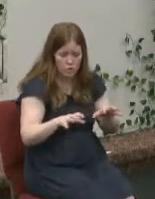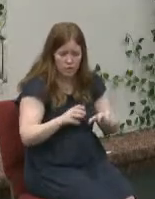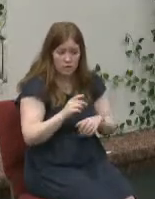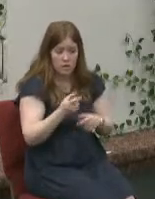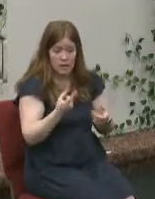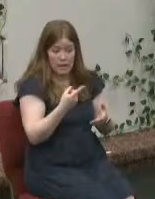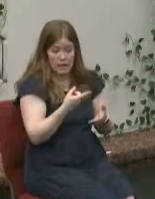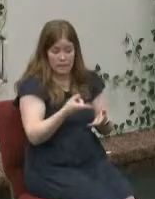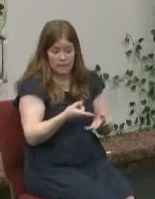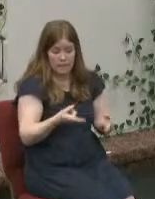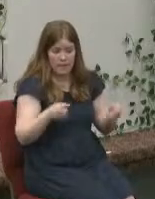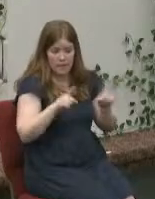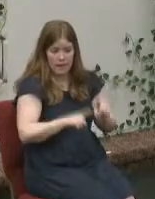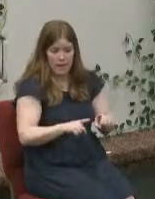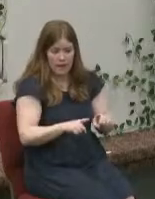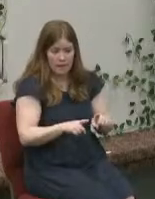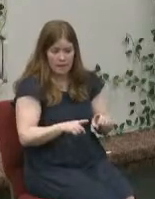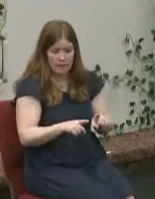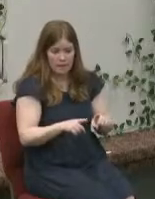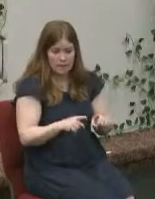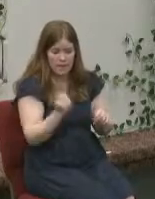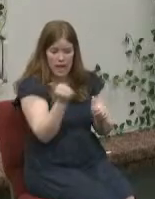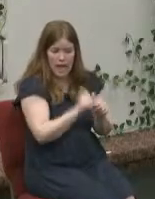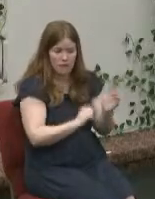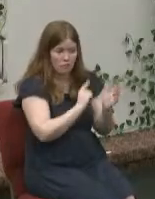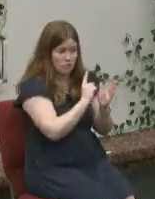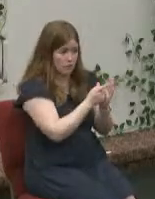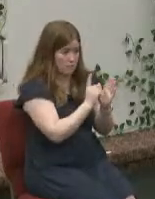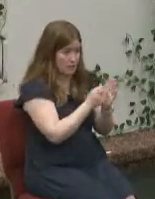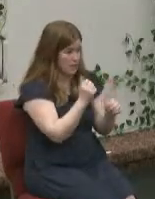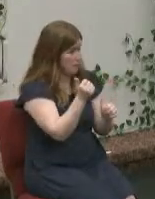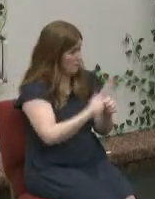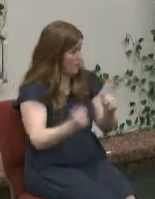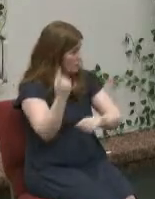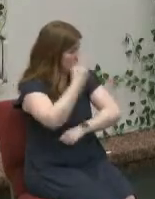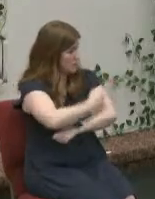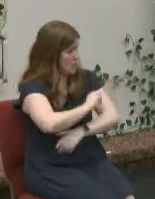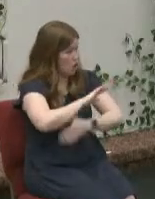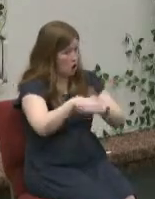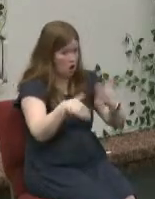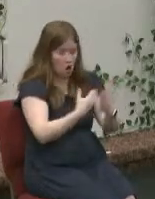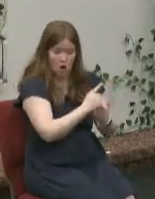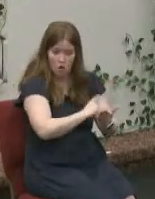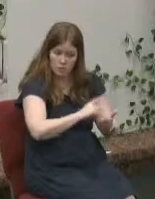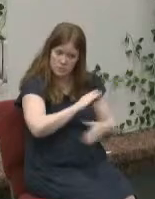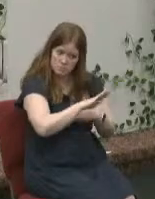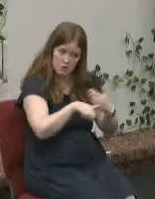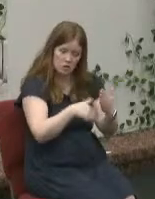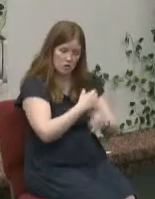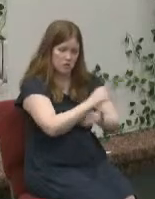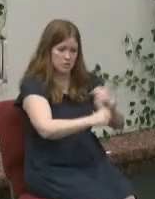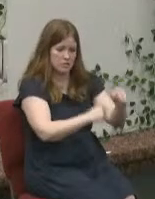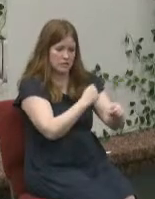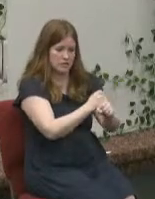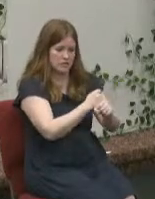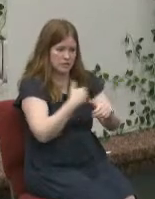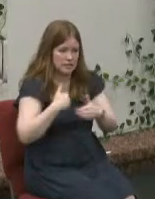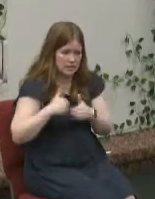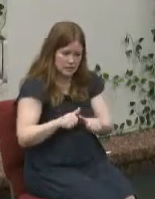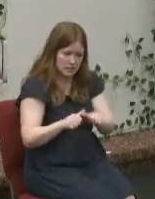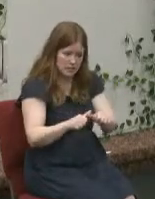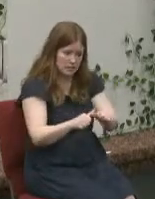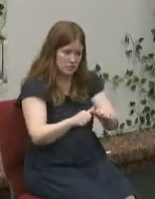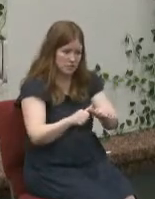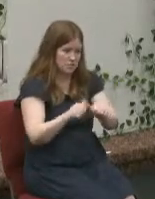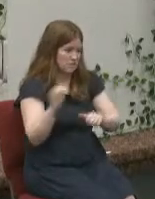truthfully the the article said every minute of every day all week long all year long and they're like for